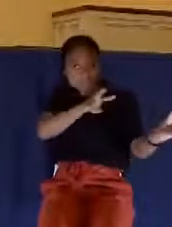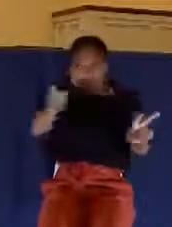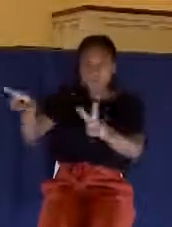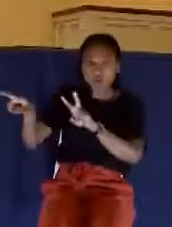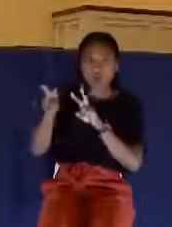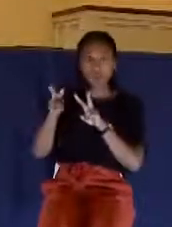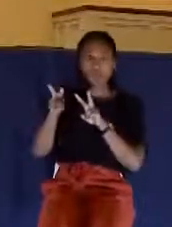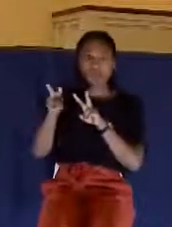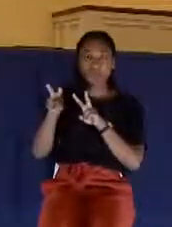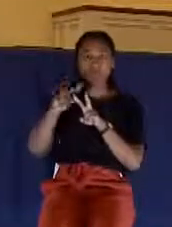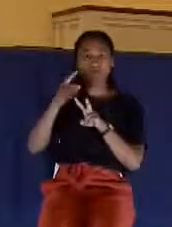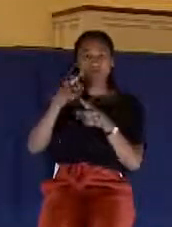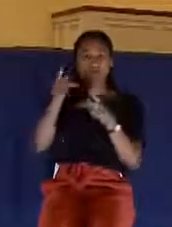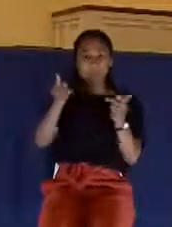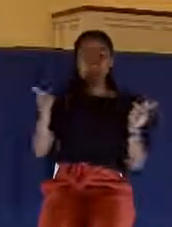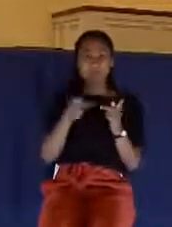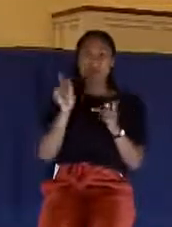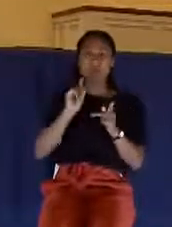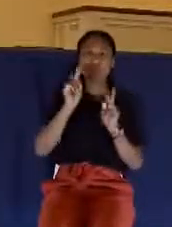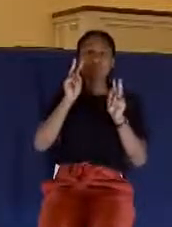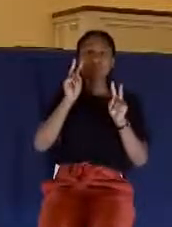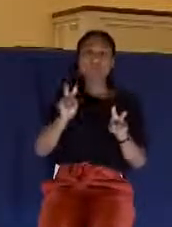And the first place he looks is up.